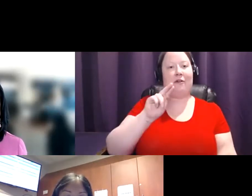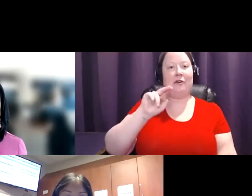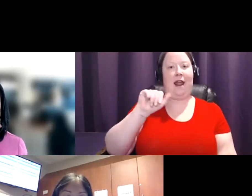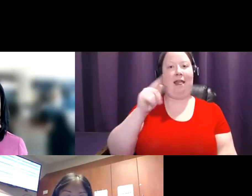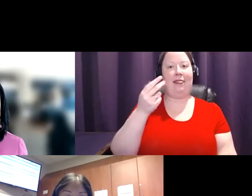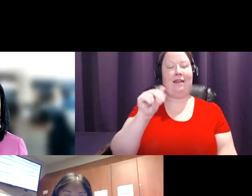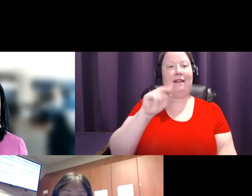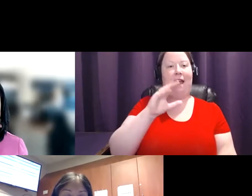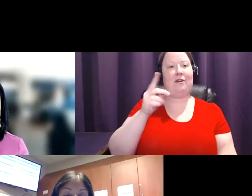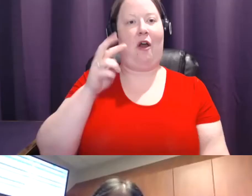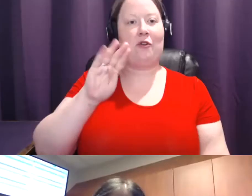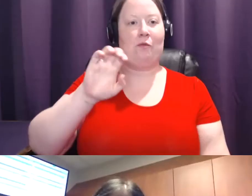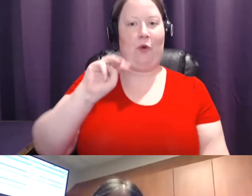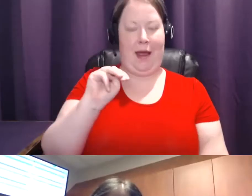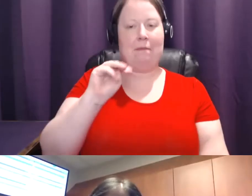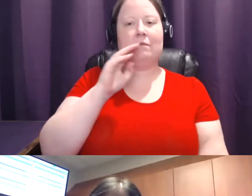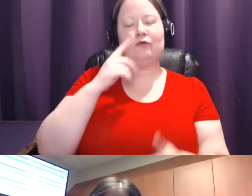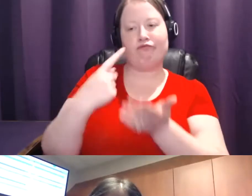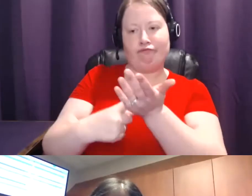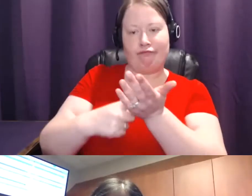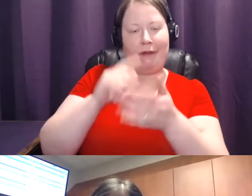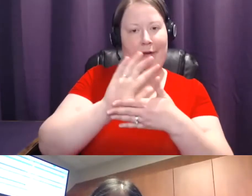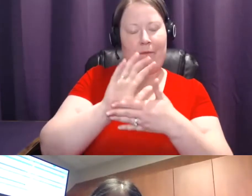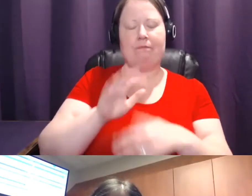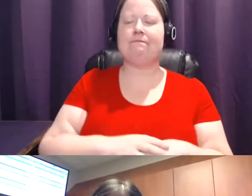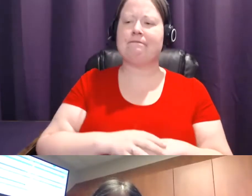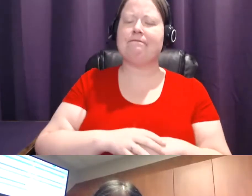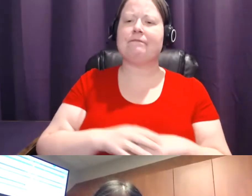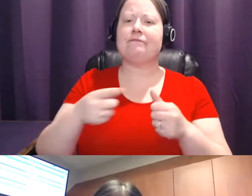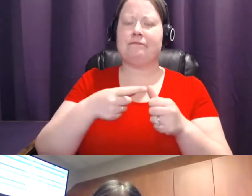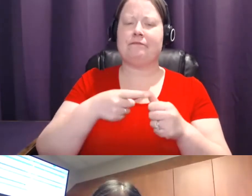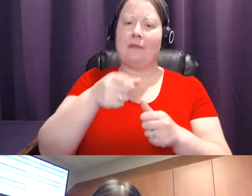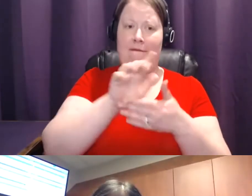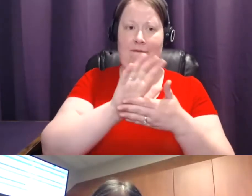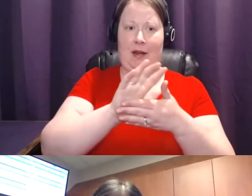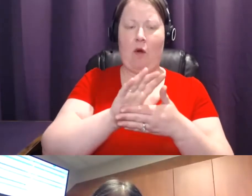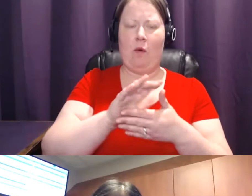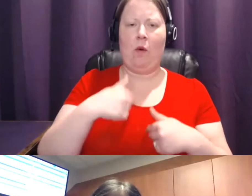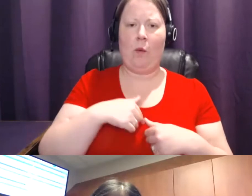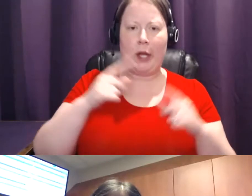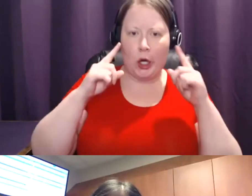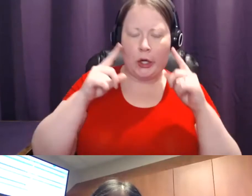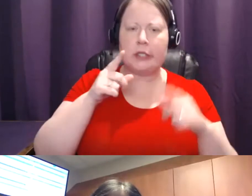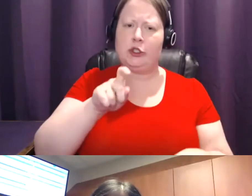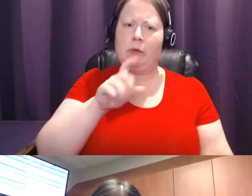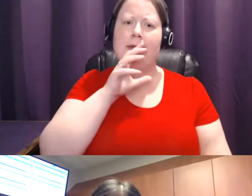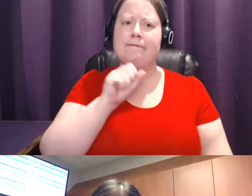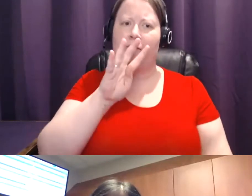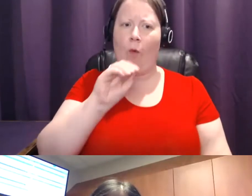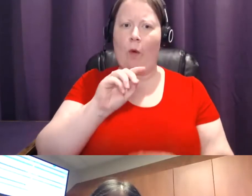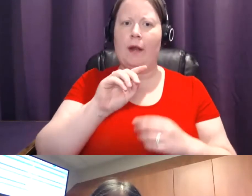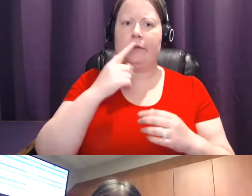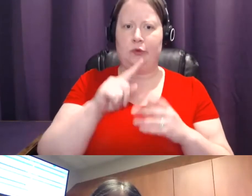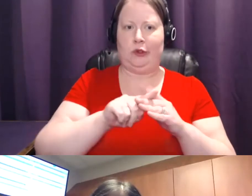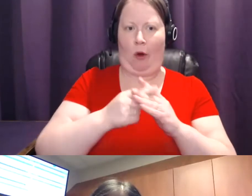with you. In the video and certainly we've heard that you should be 40 when you start your screenings. But what should a patient